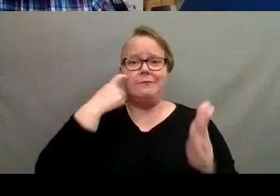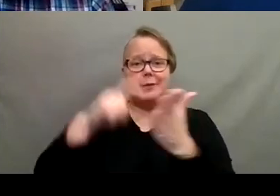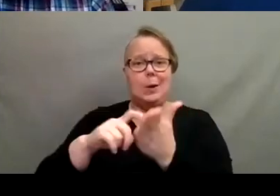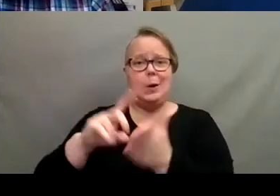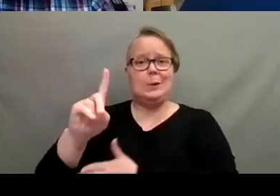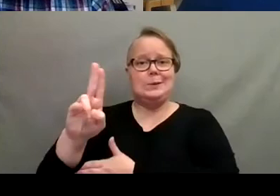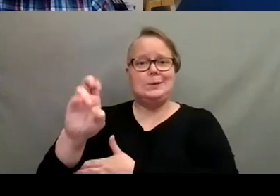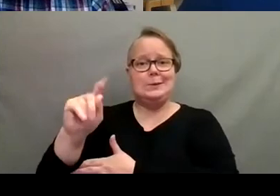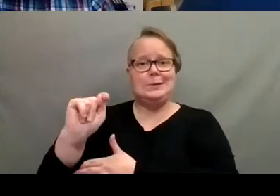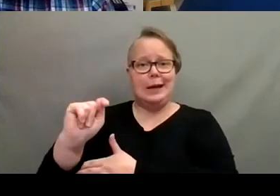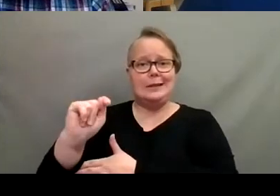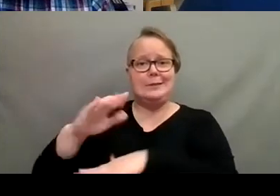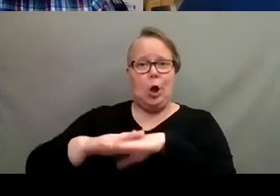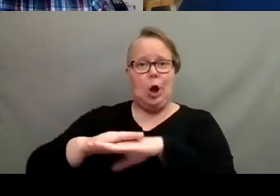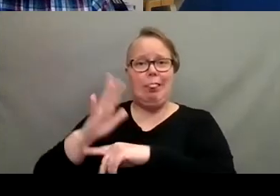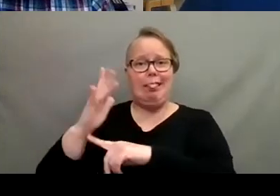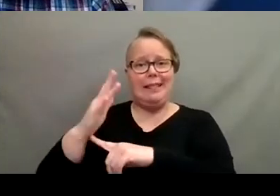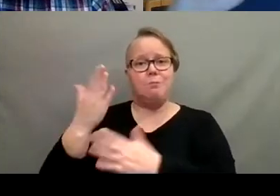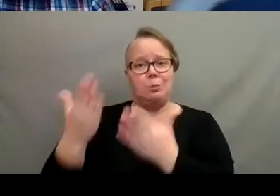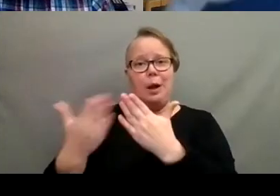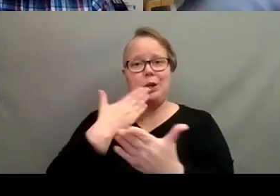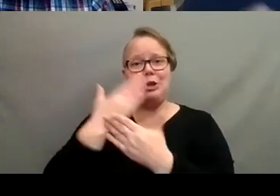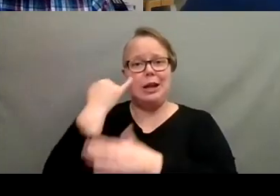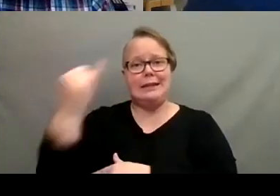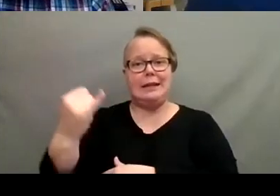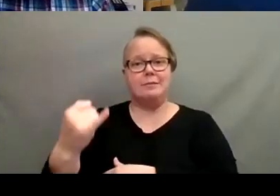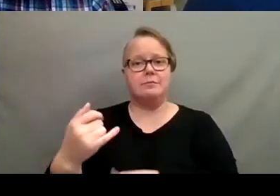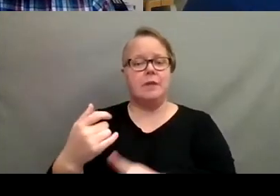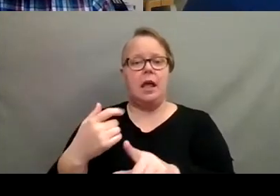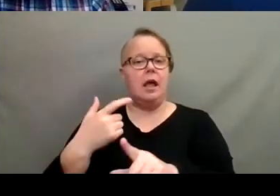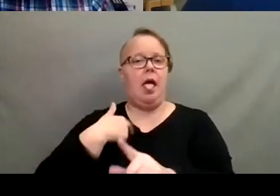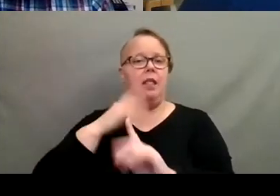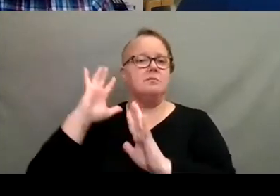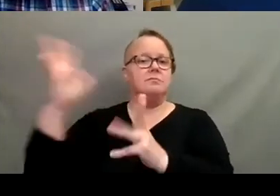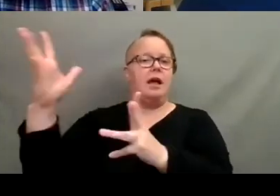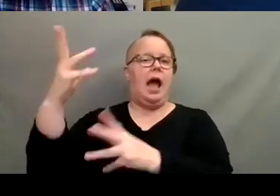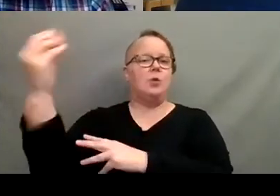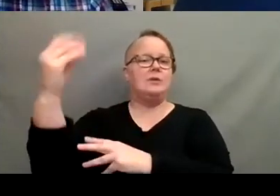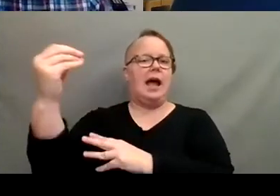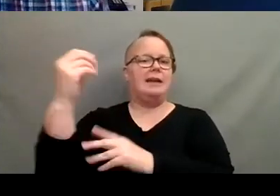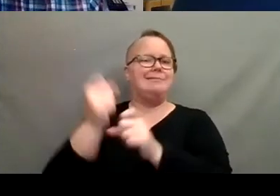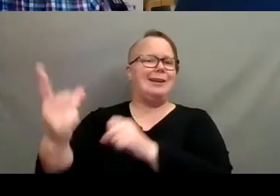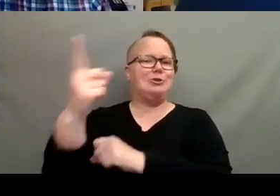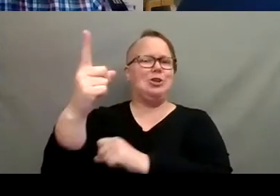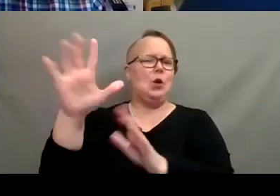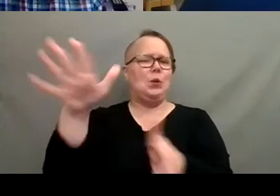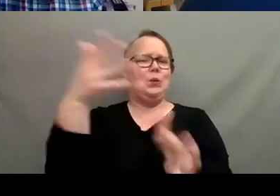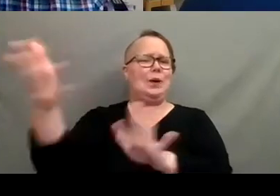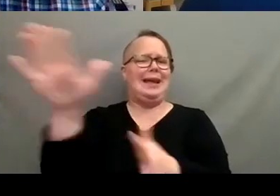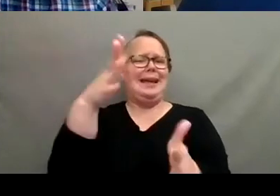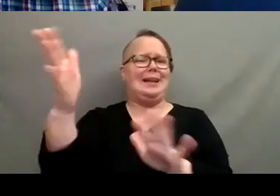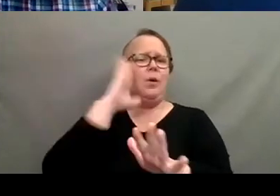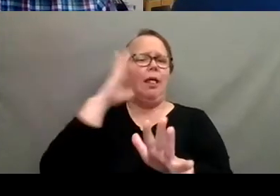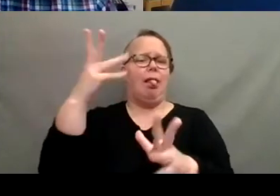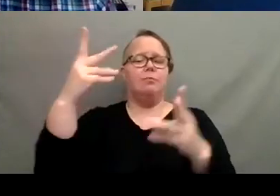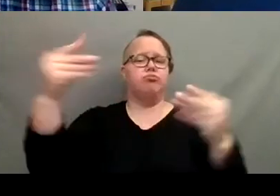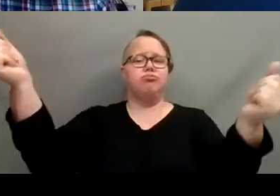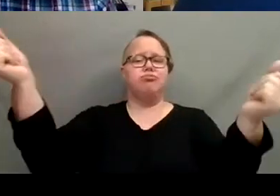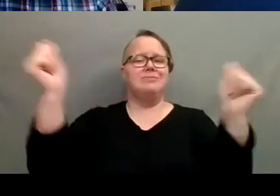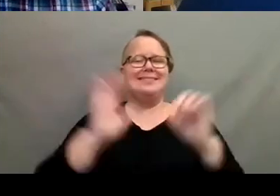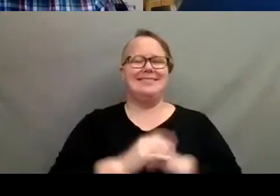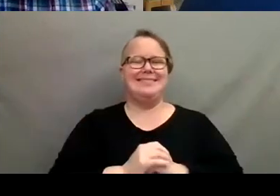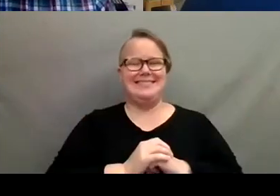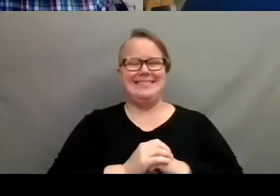the, on the top of your leaves. I'll just set it outside next year. It'll be fine. The wind will blow it right off. Yeah.